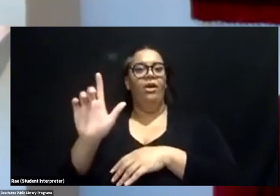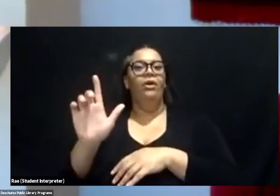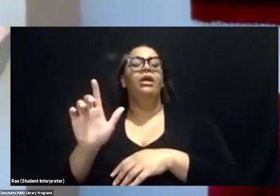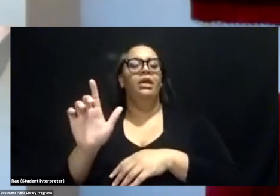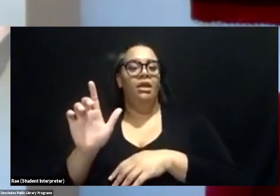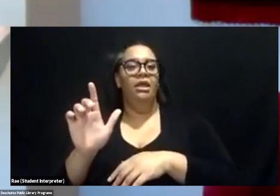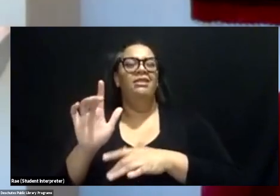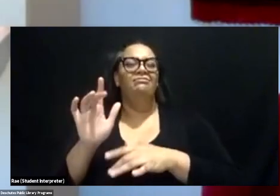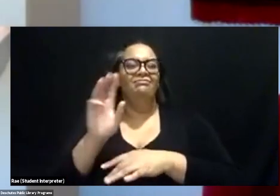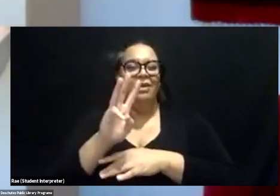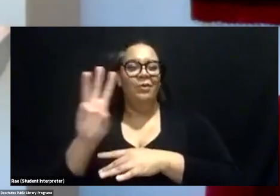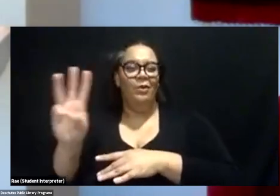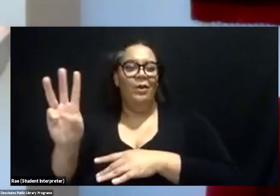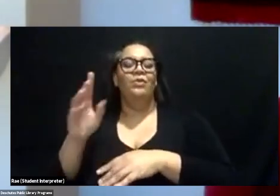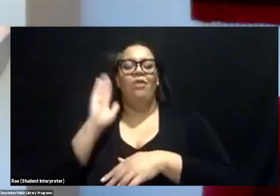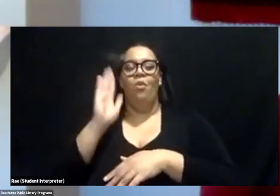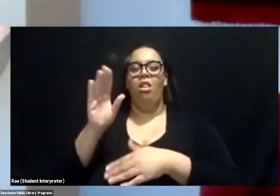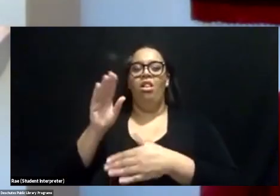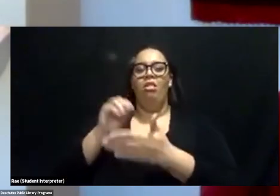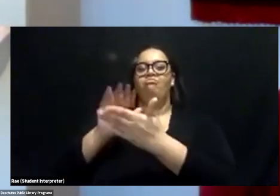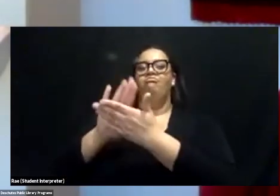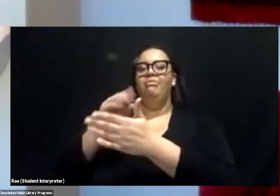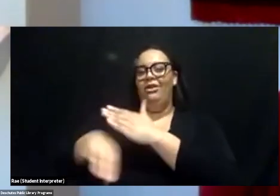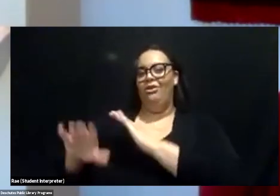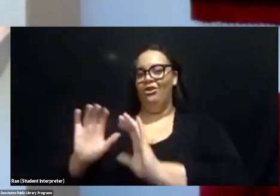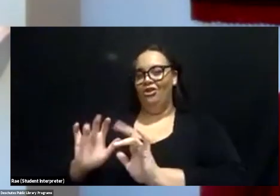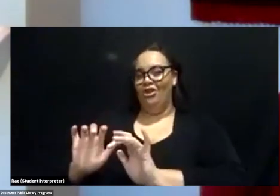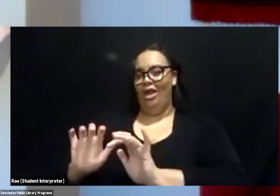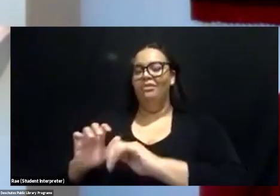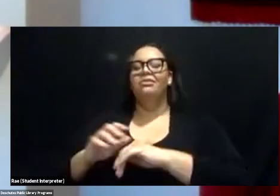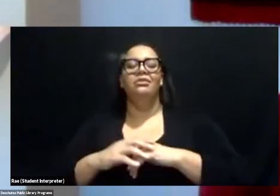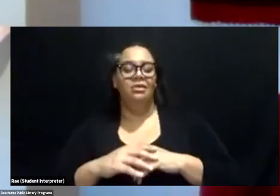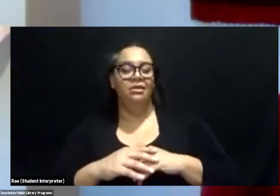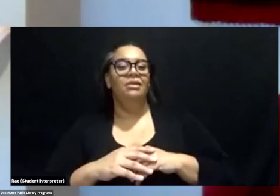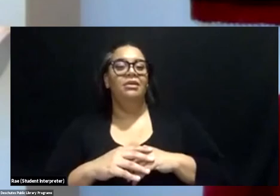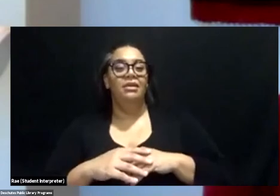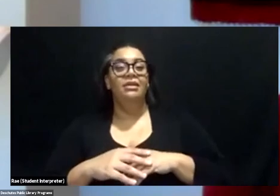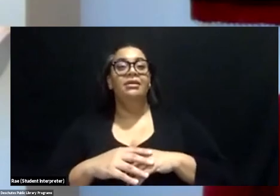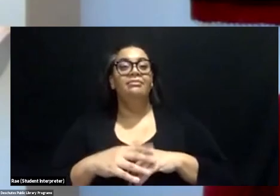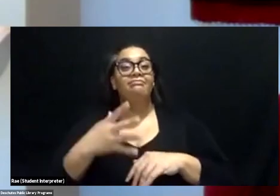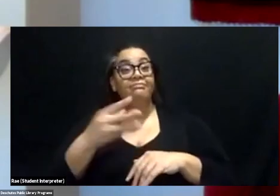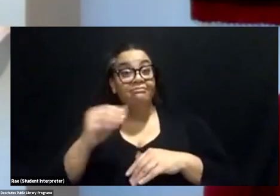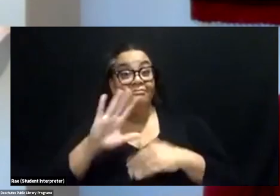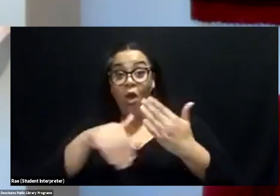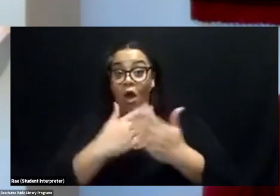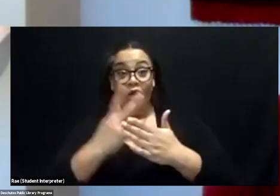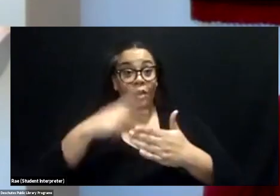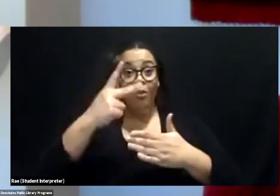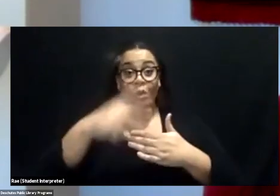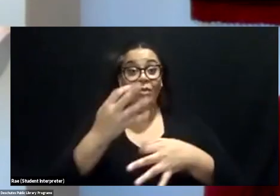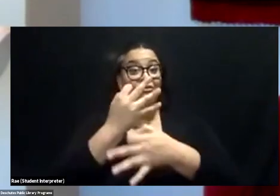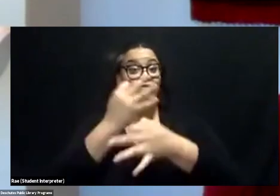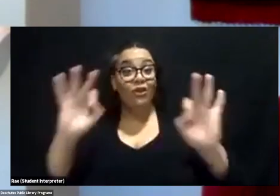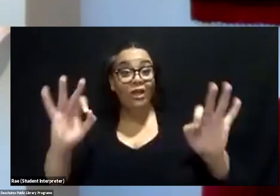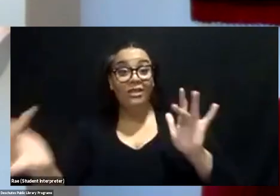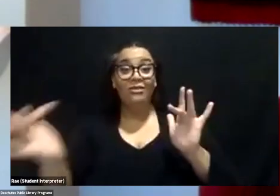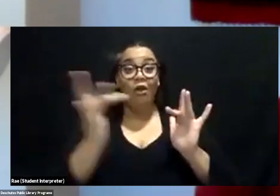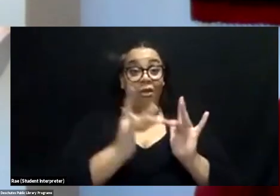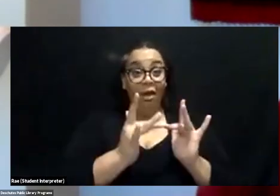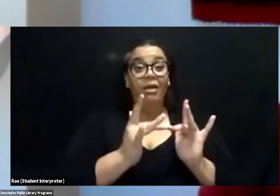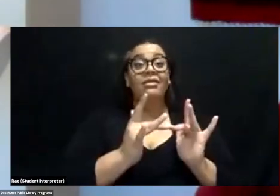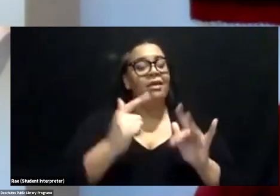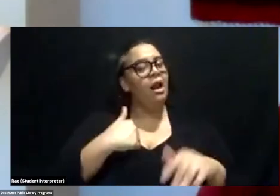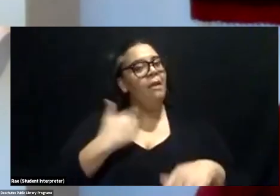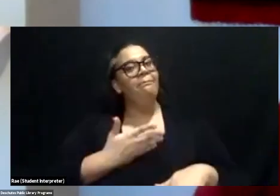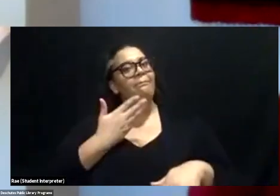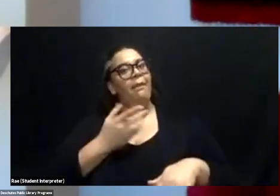idea. I'll put that in the chat. And all of our programs are free and virtual. And I am so glad you were